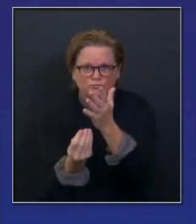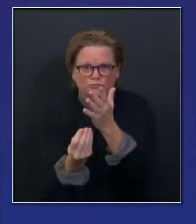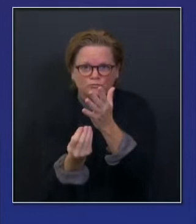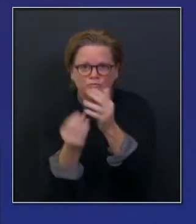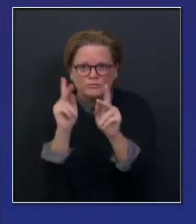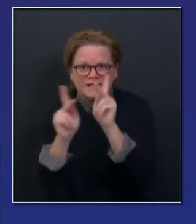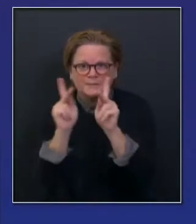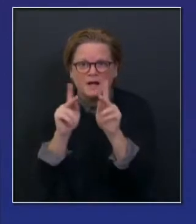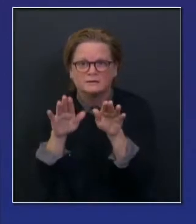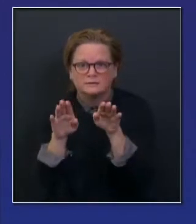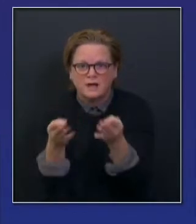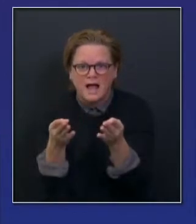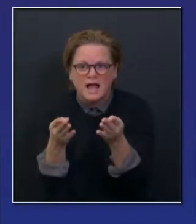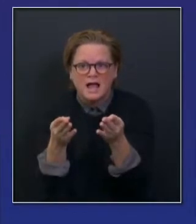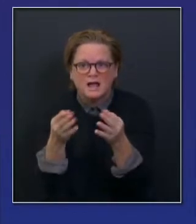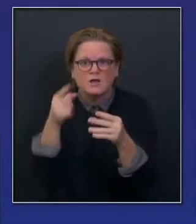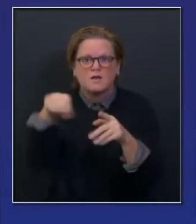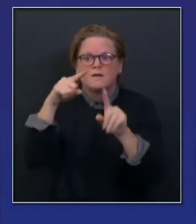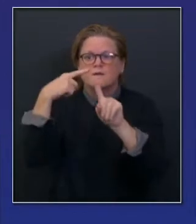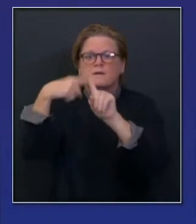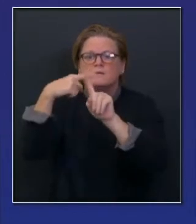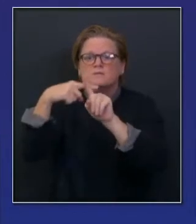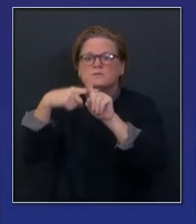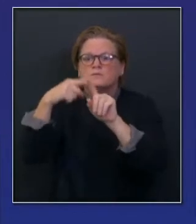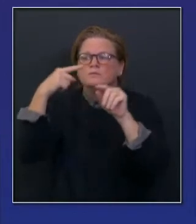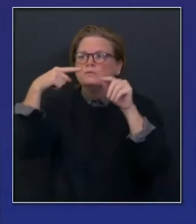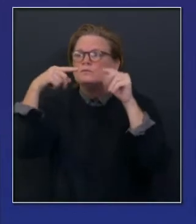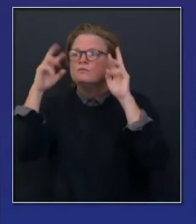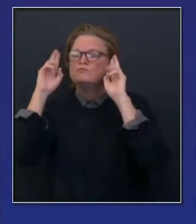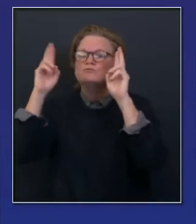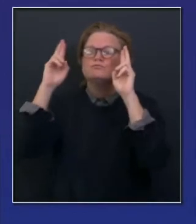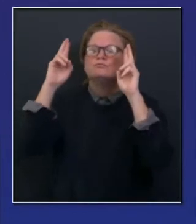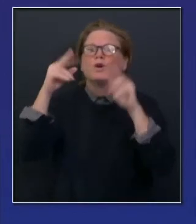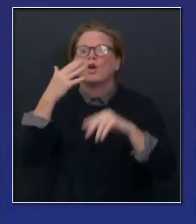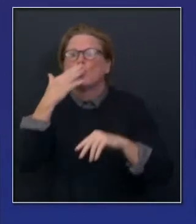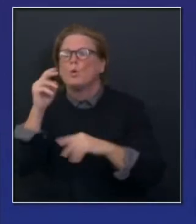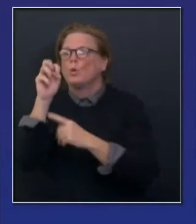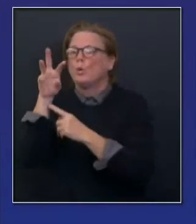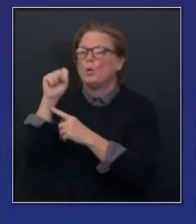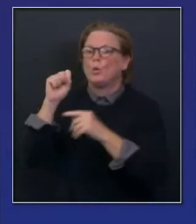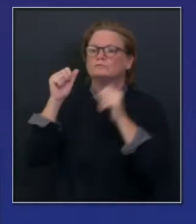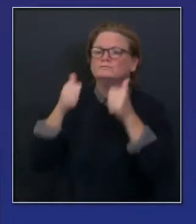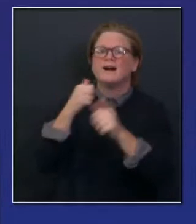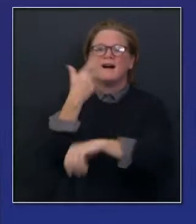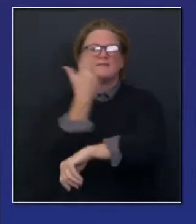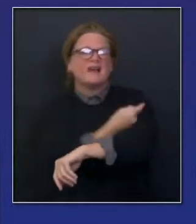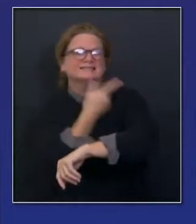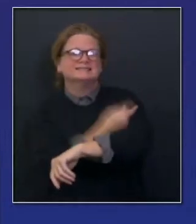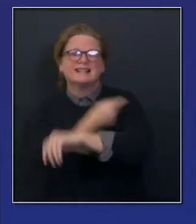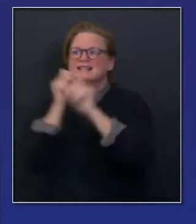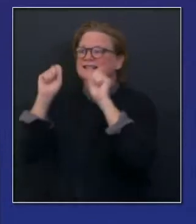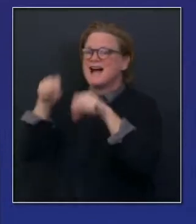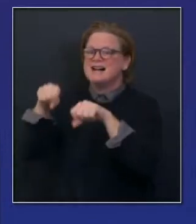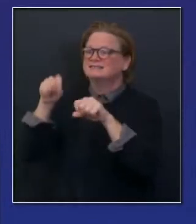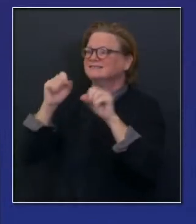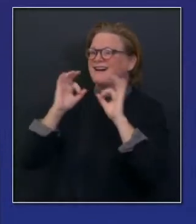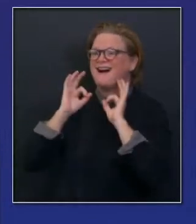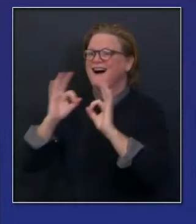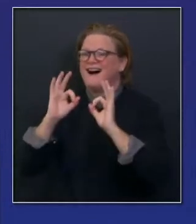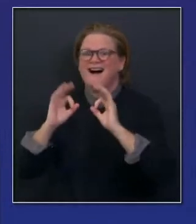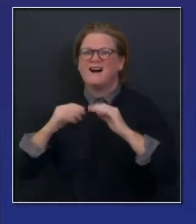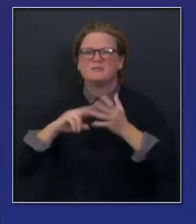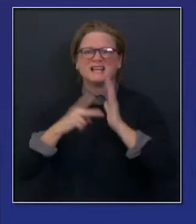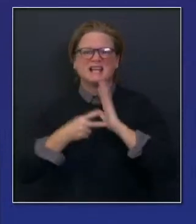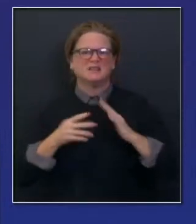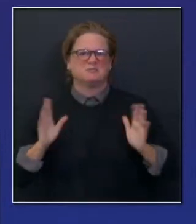optimistic. We want to share good news, and I hope we're doing that with the vaccinations, the additional 393,000 that Kaiser